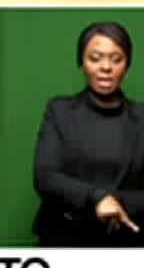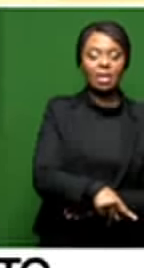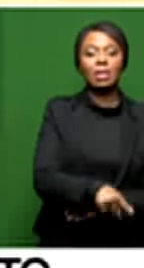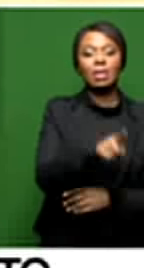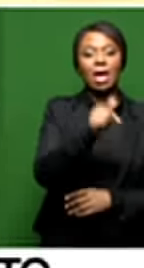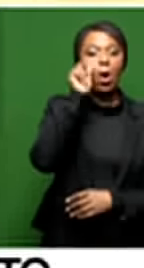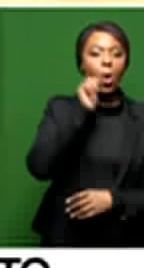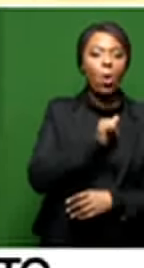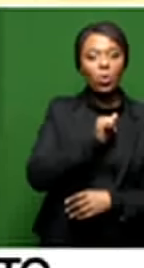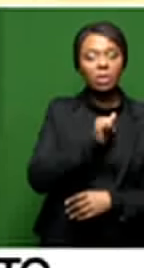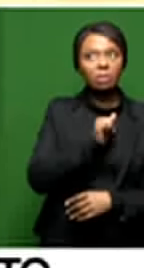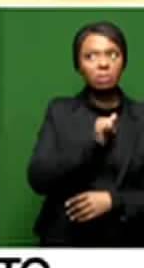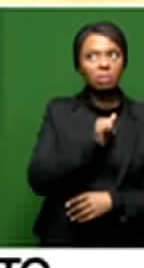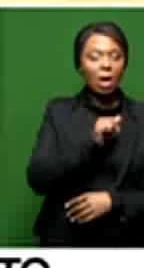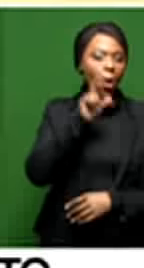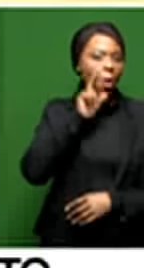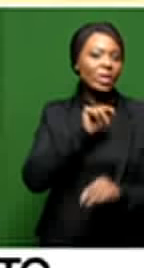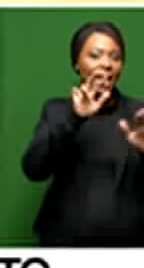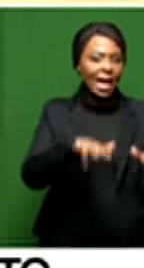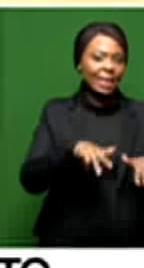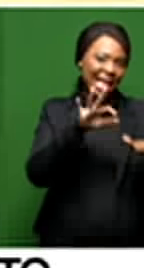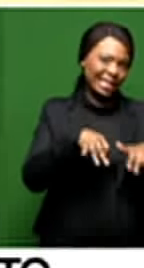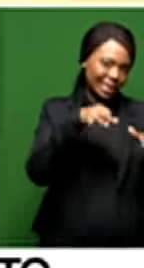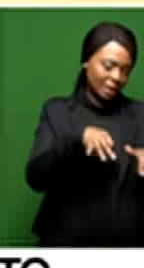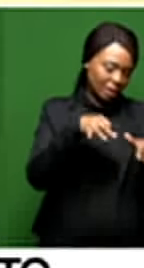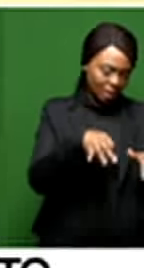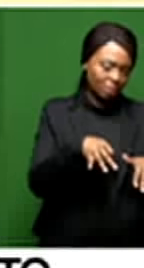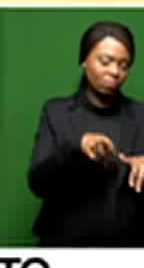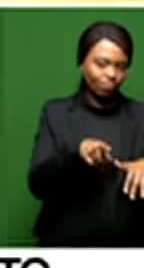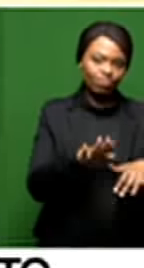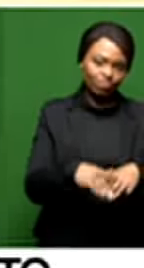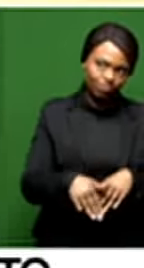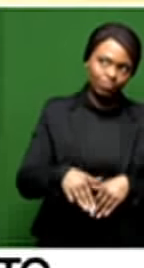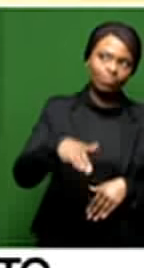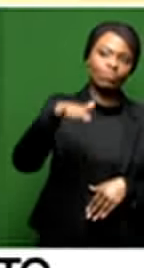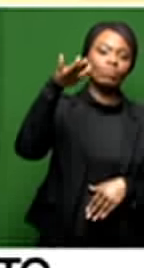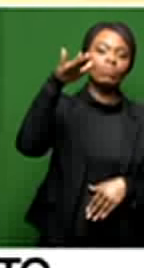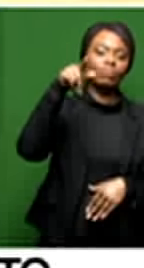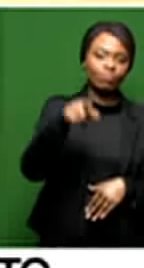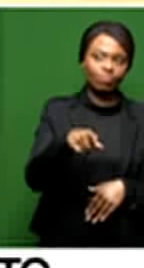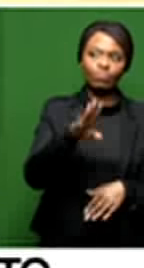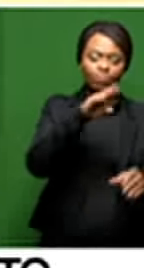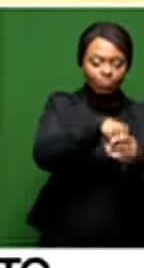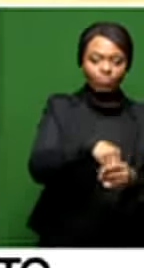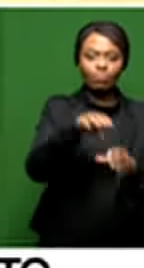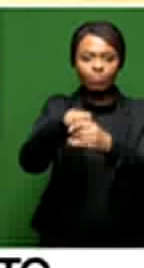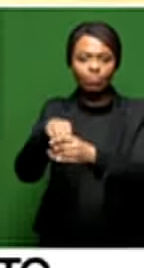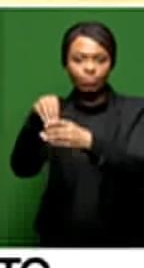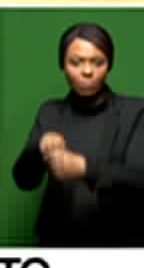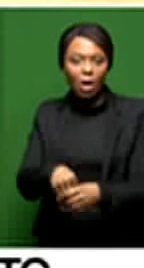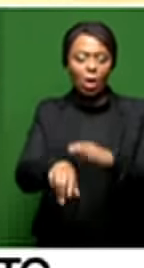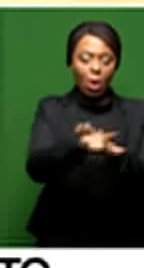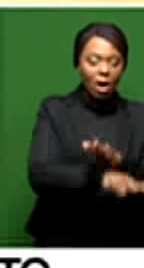age of 13 while she was at school, making her way up the ranks of the party, moving into local